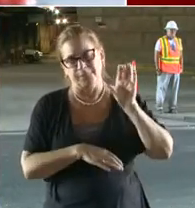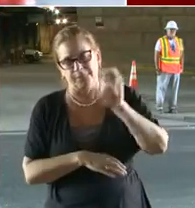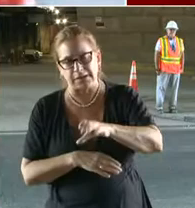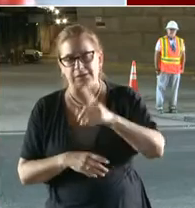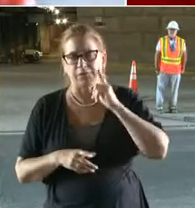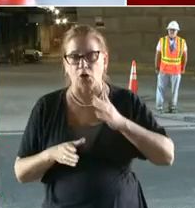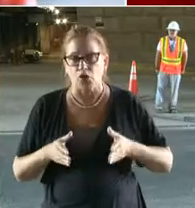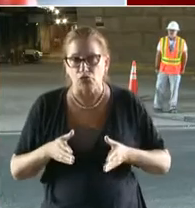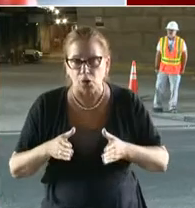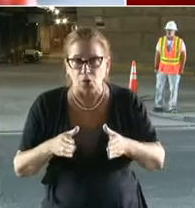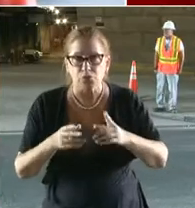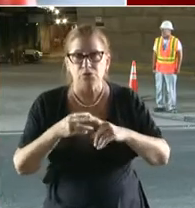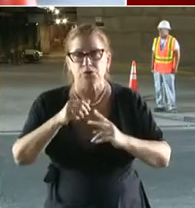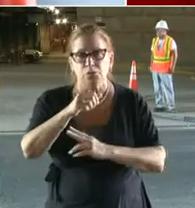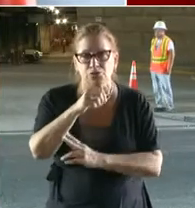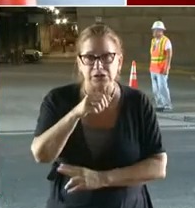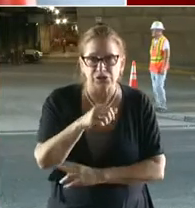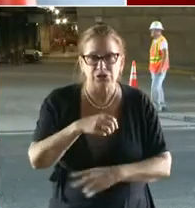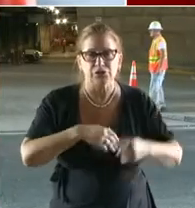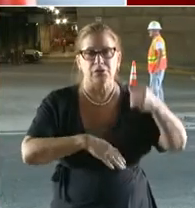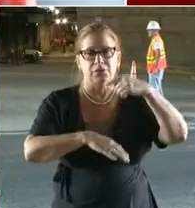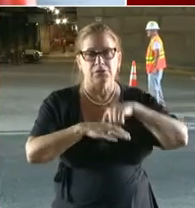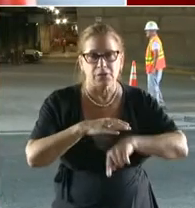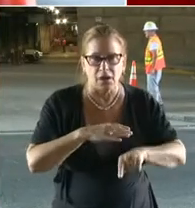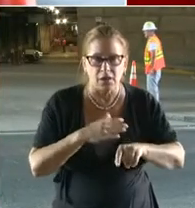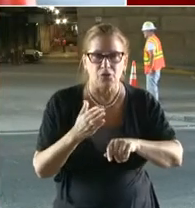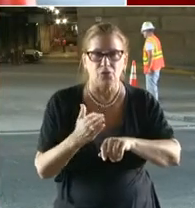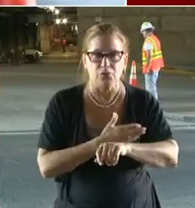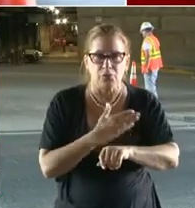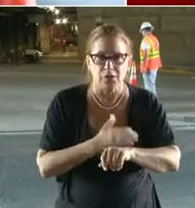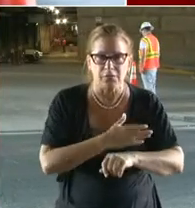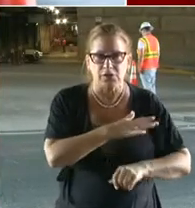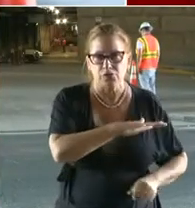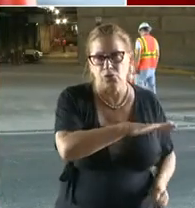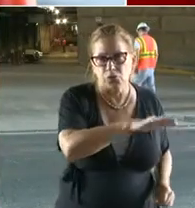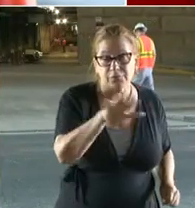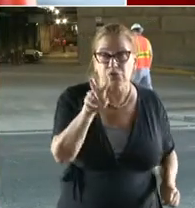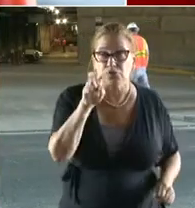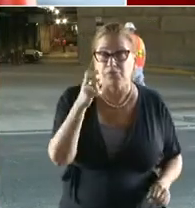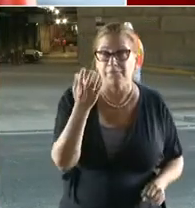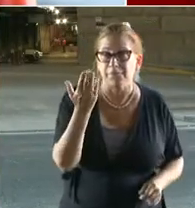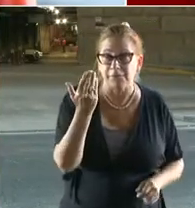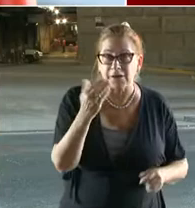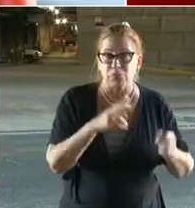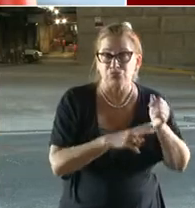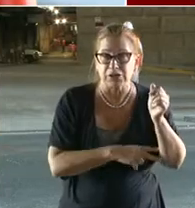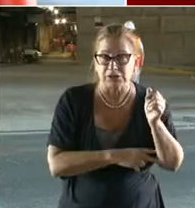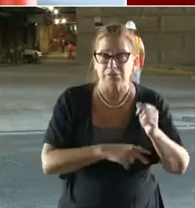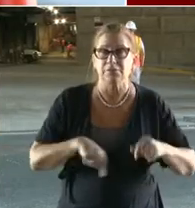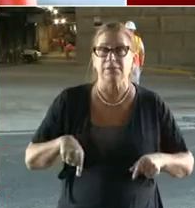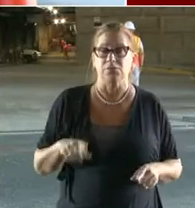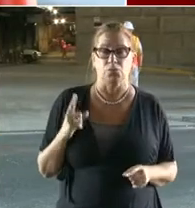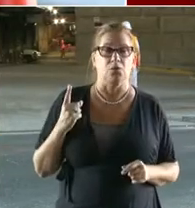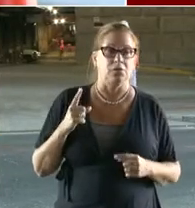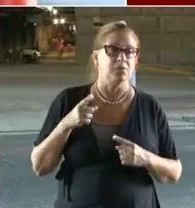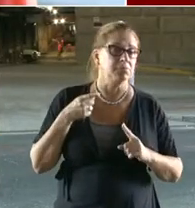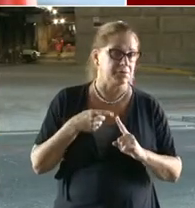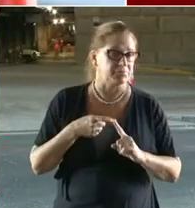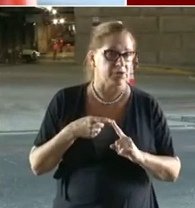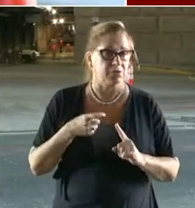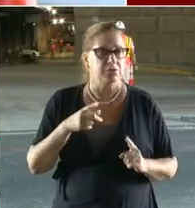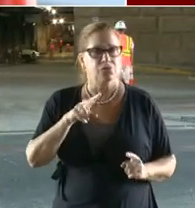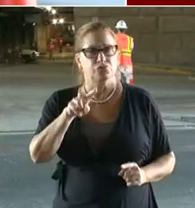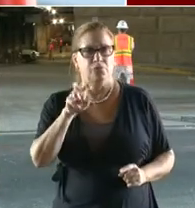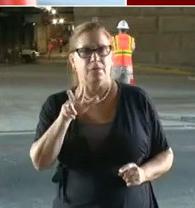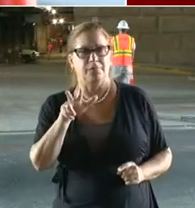this has already been budgeted for. It's 215 million dollars for this particular bridge. And as I had mentioned earlier, of the 234 bridges, only five